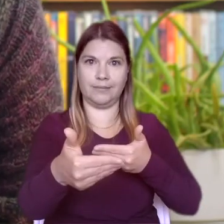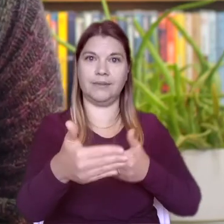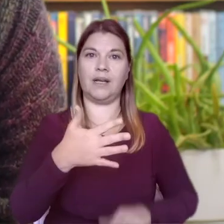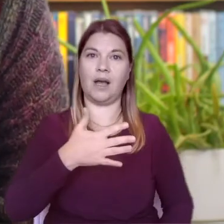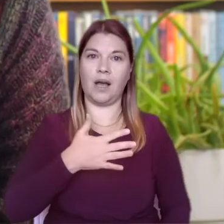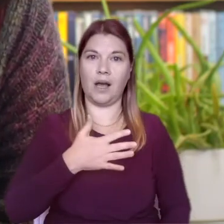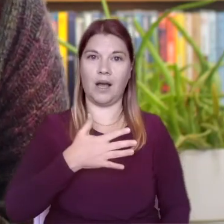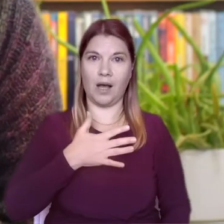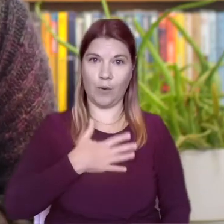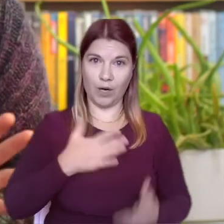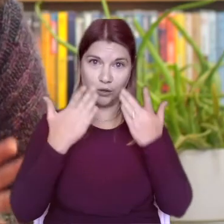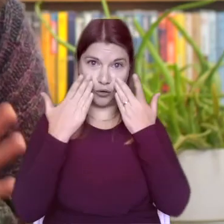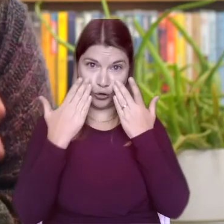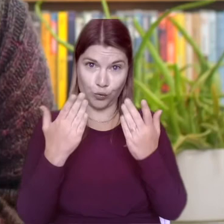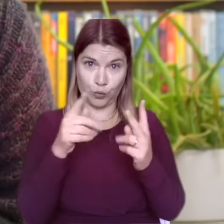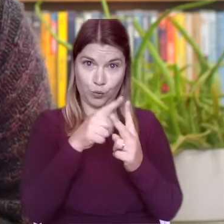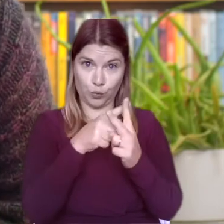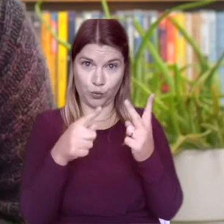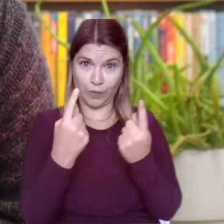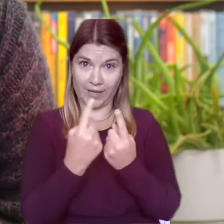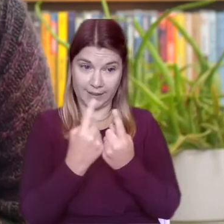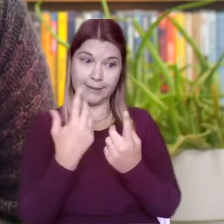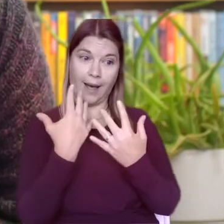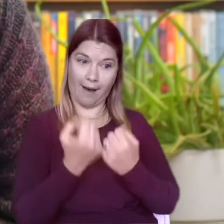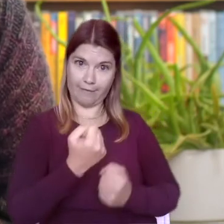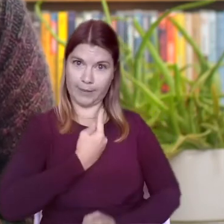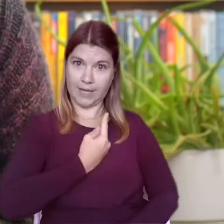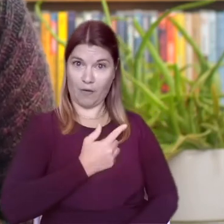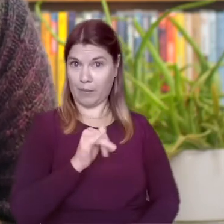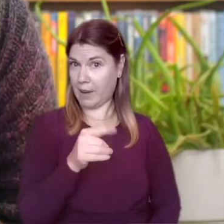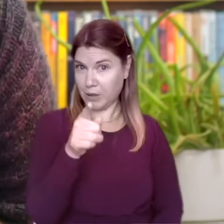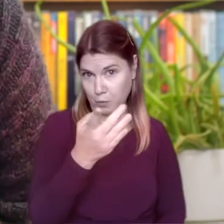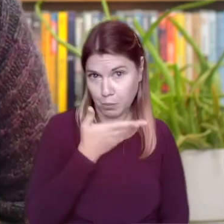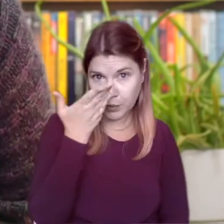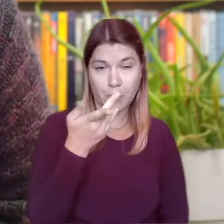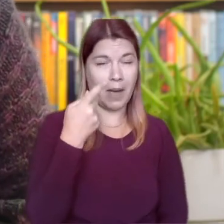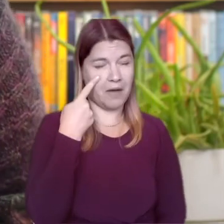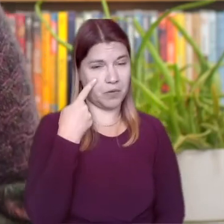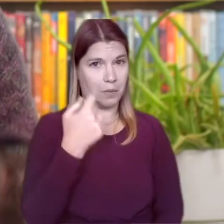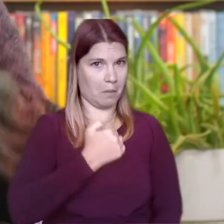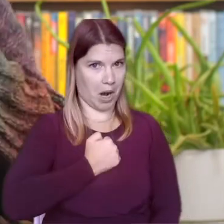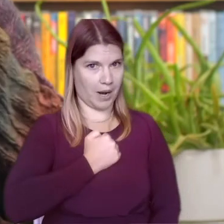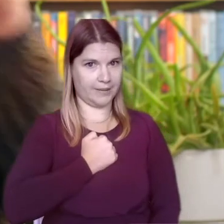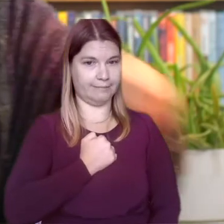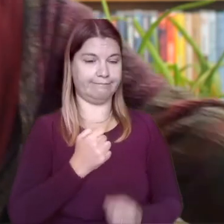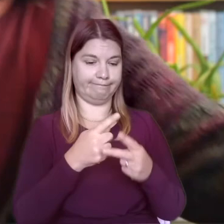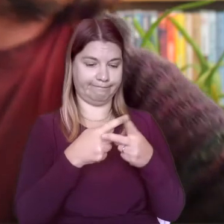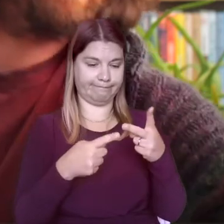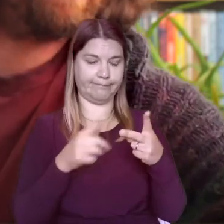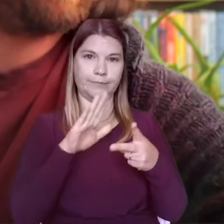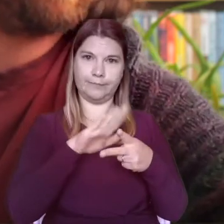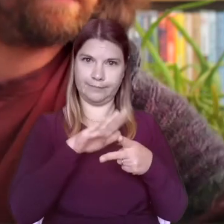two items of my own that you might not have in the house I'm picking up something called a tuning fork